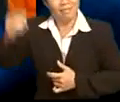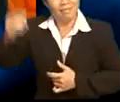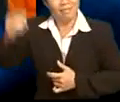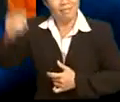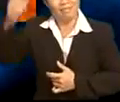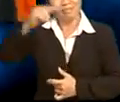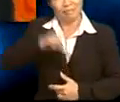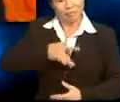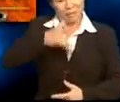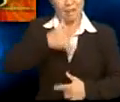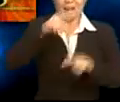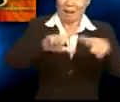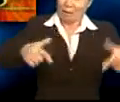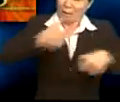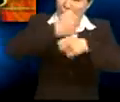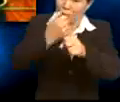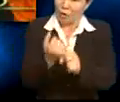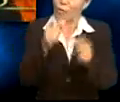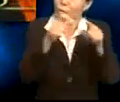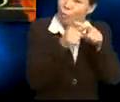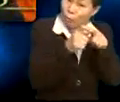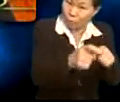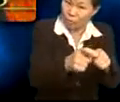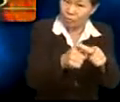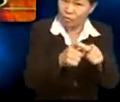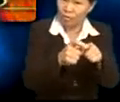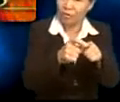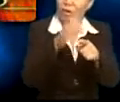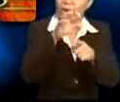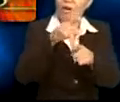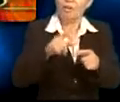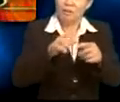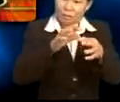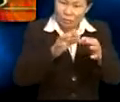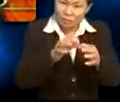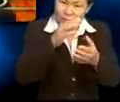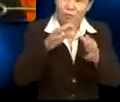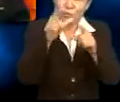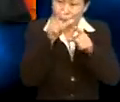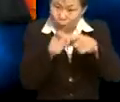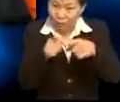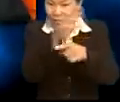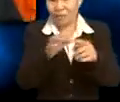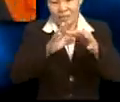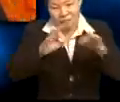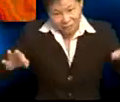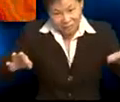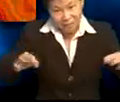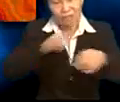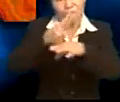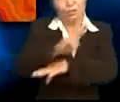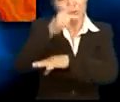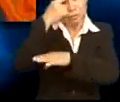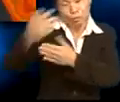and feelings. Yes, language is made up of words, phrases, and sentences. We use these words, phrases, and